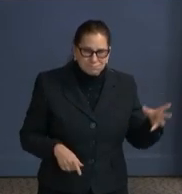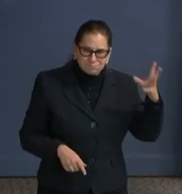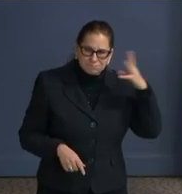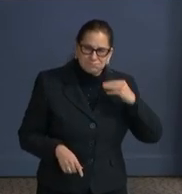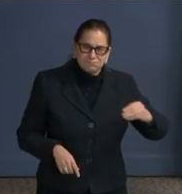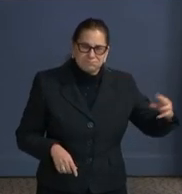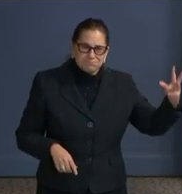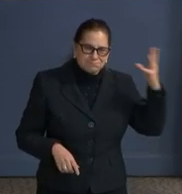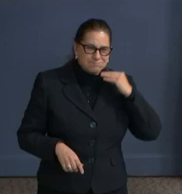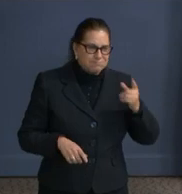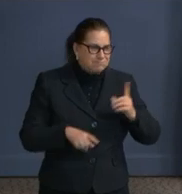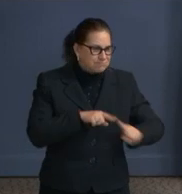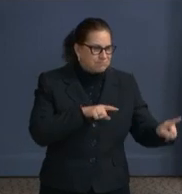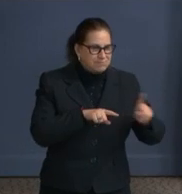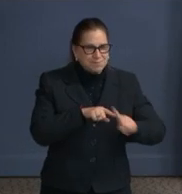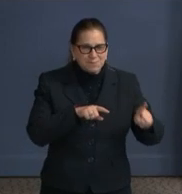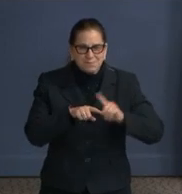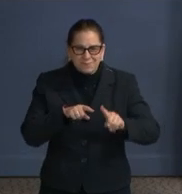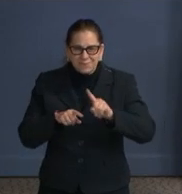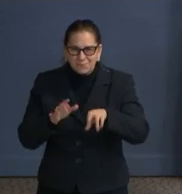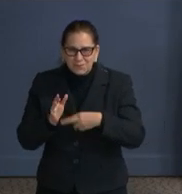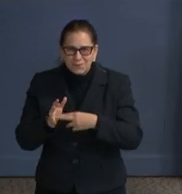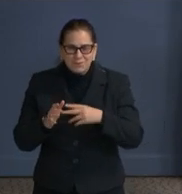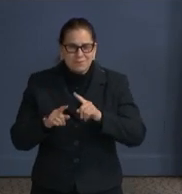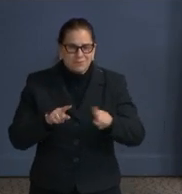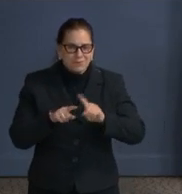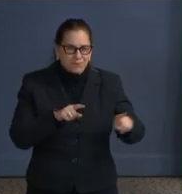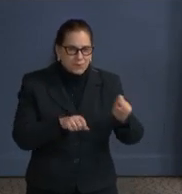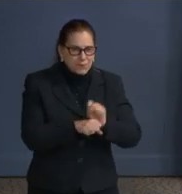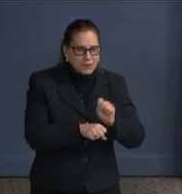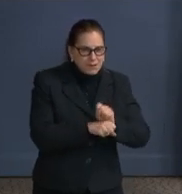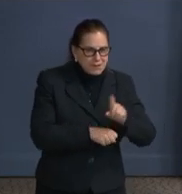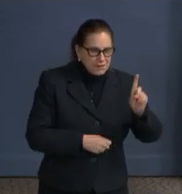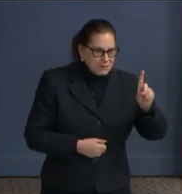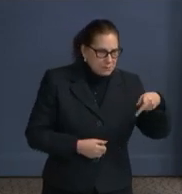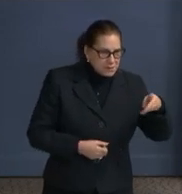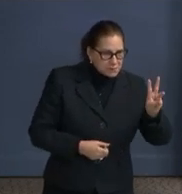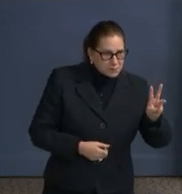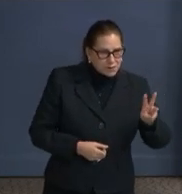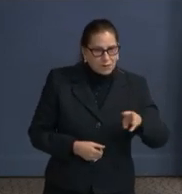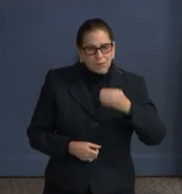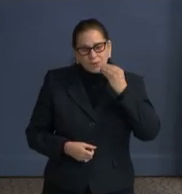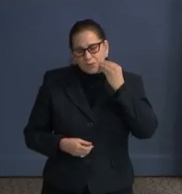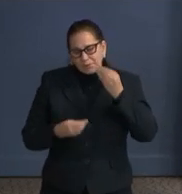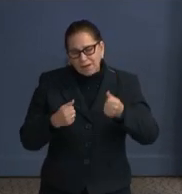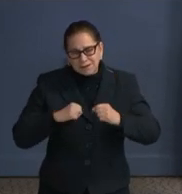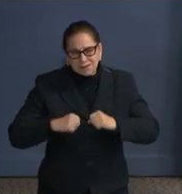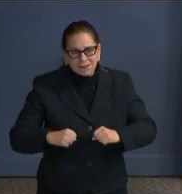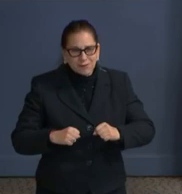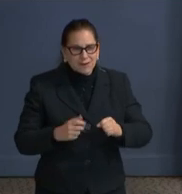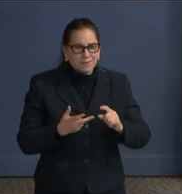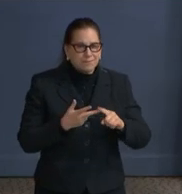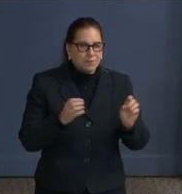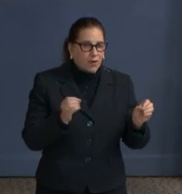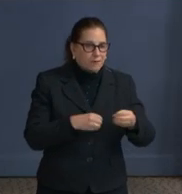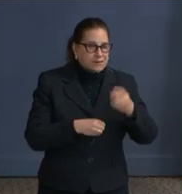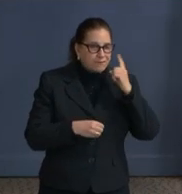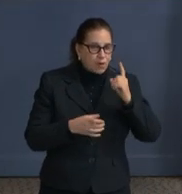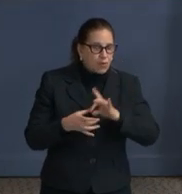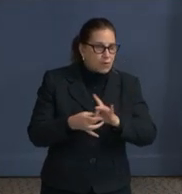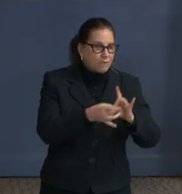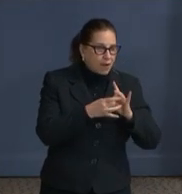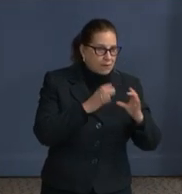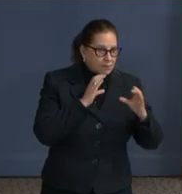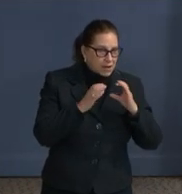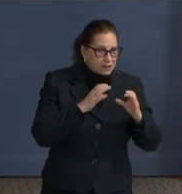DPW, as he has done at Homeland Security, the Office of Unified Communications, and now in his role in